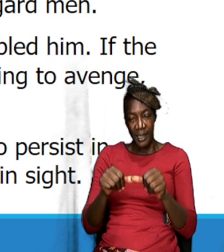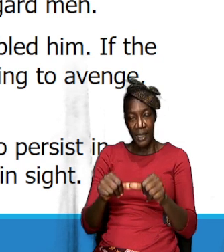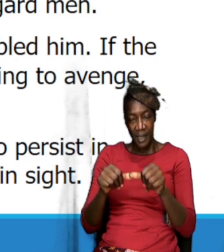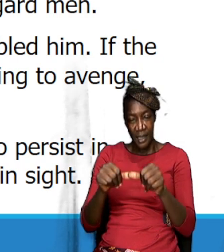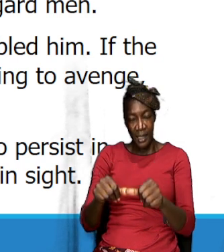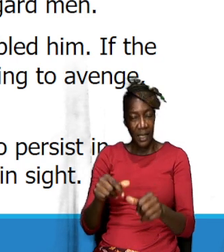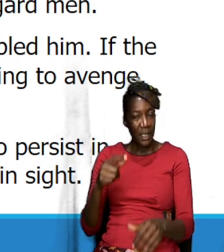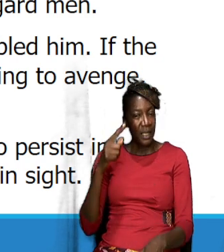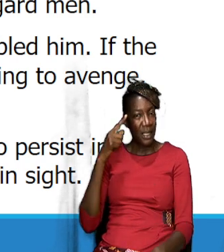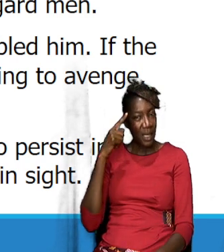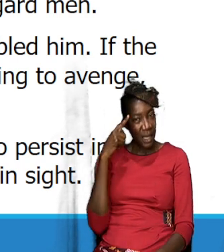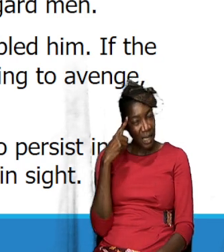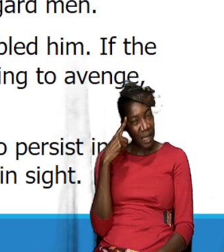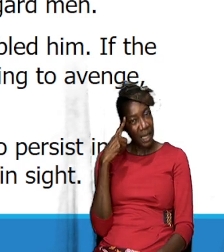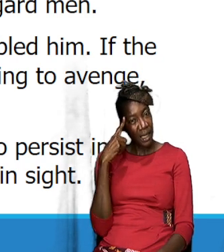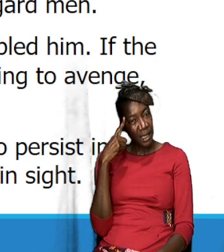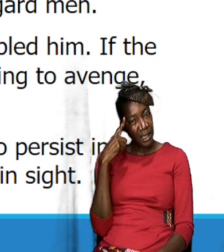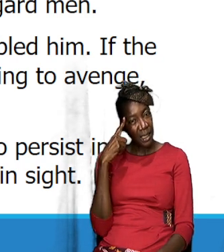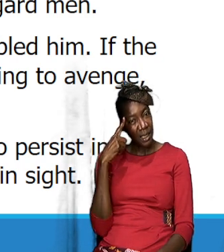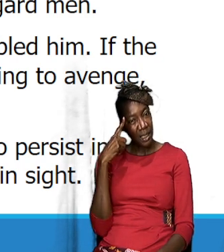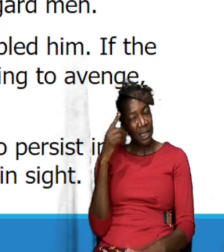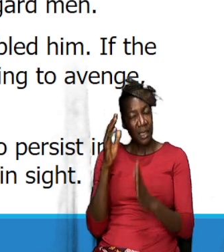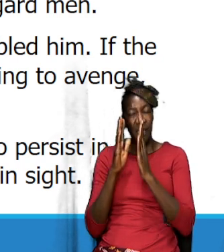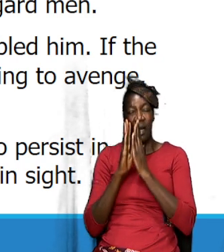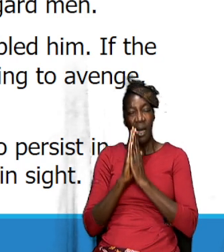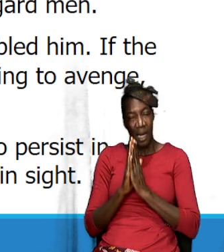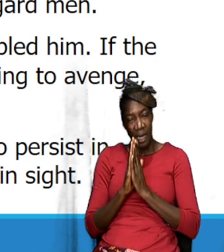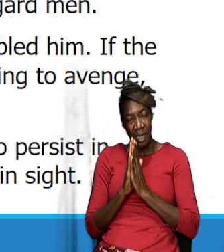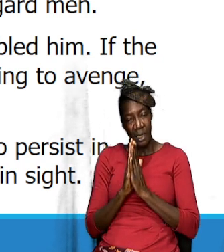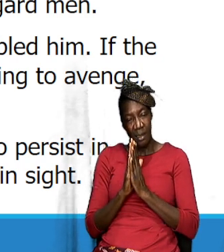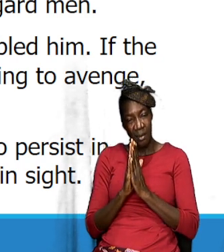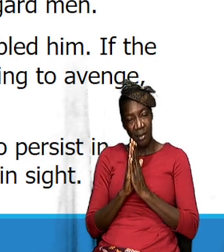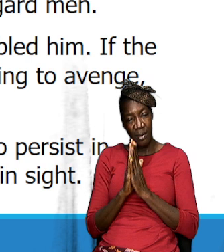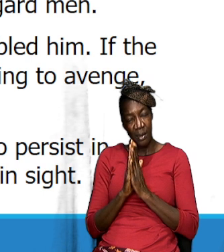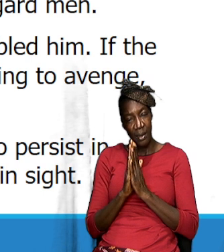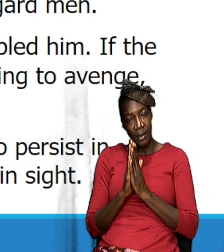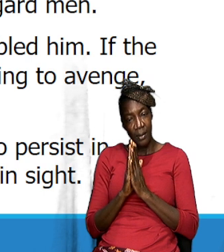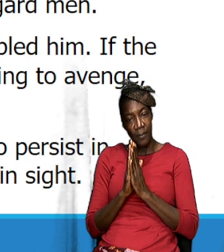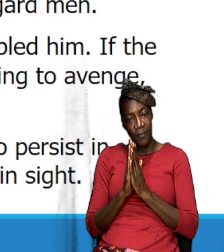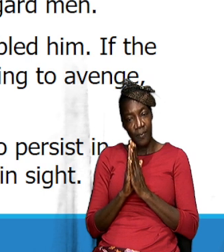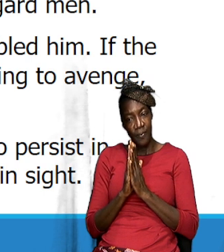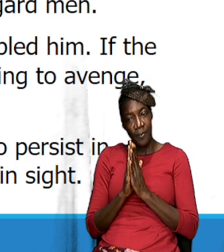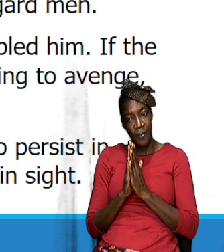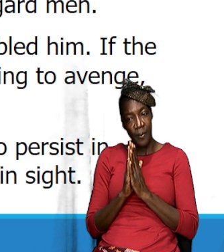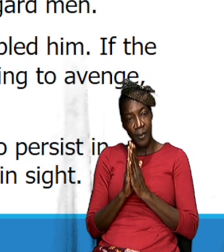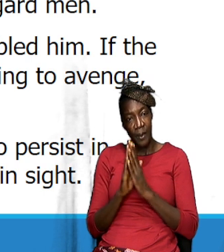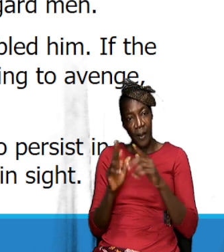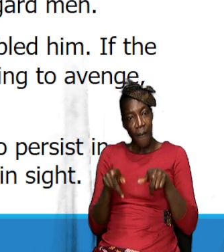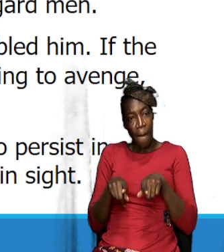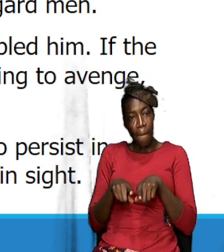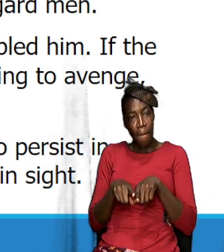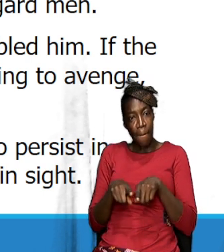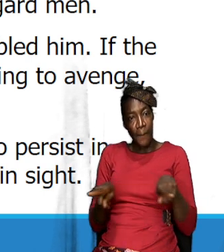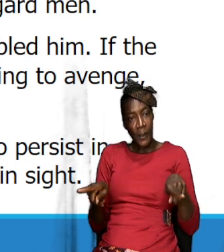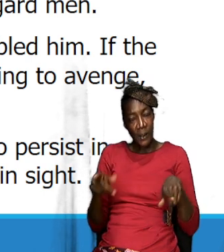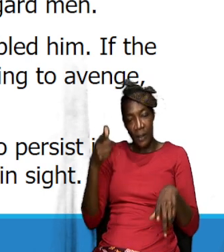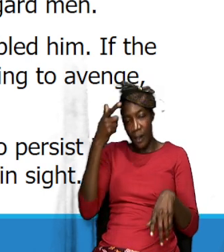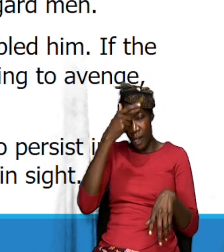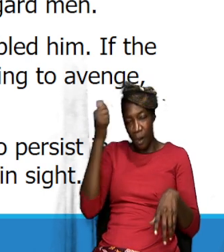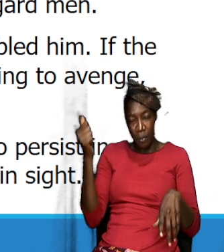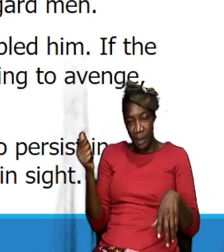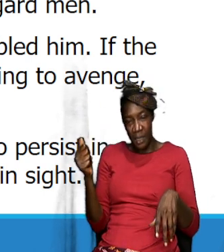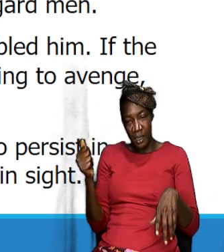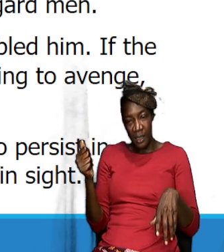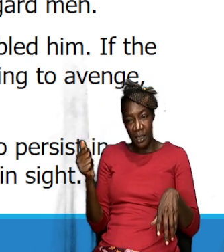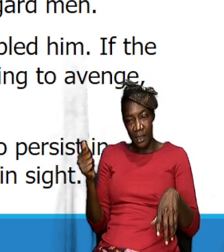you know the man said look here even though I don't fear God no regard man but because this widow